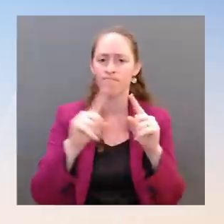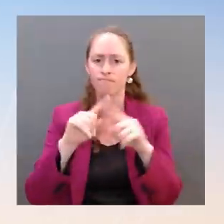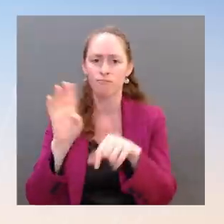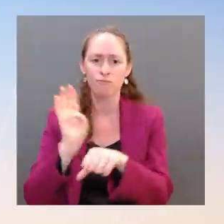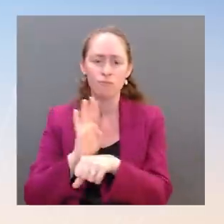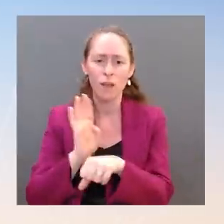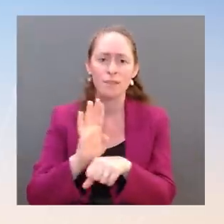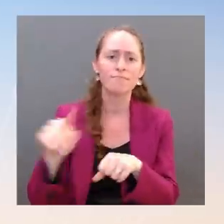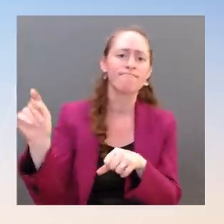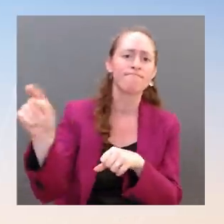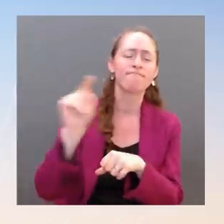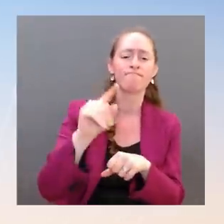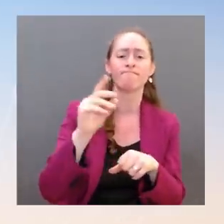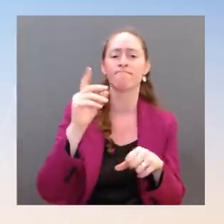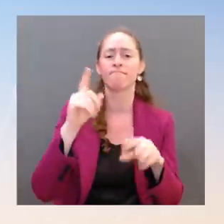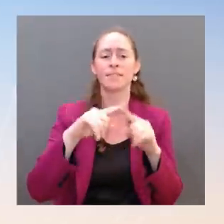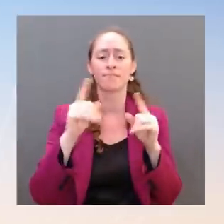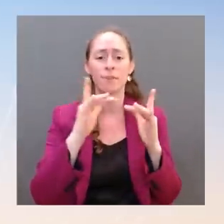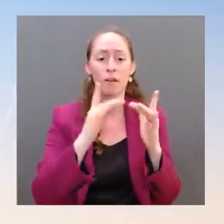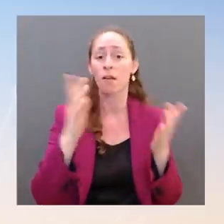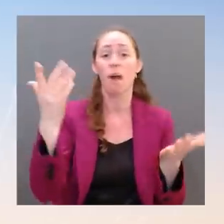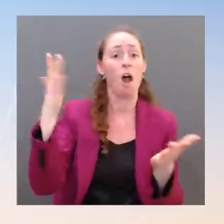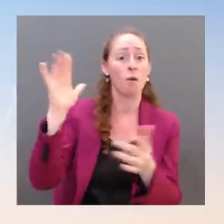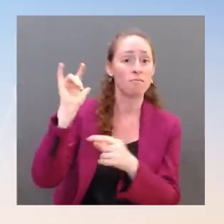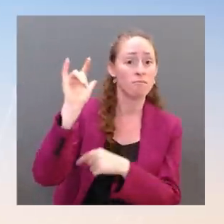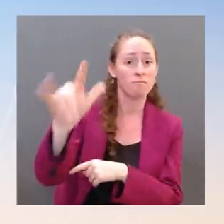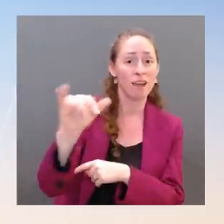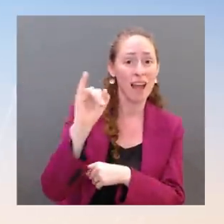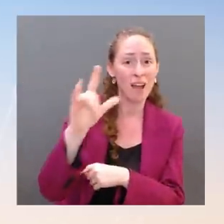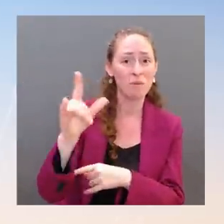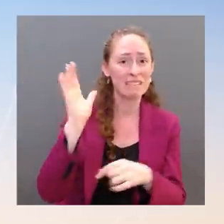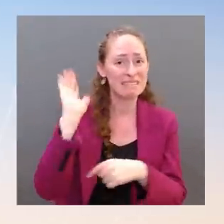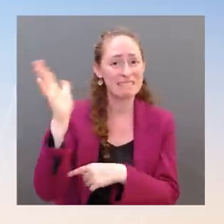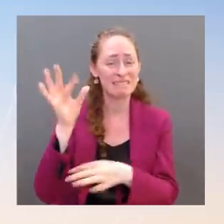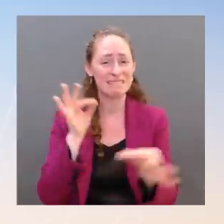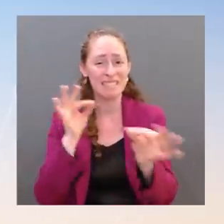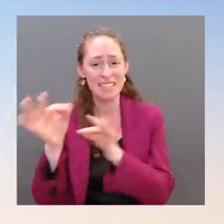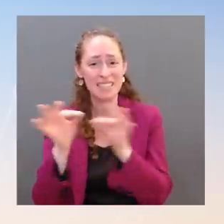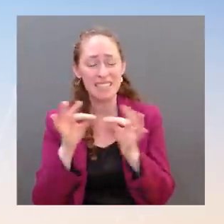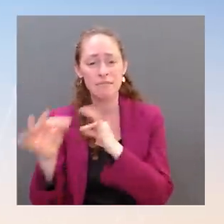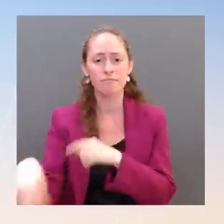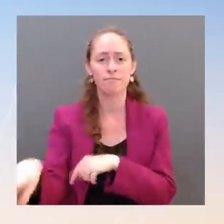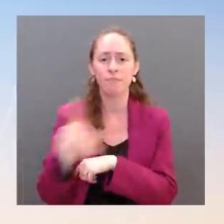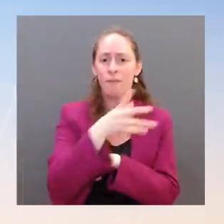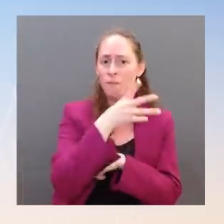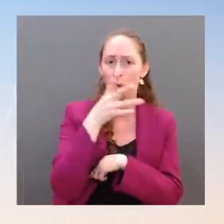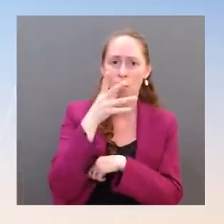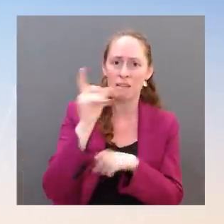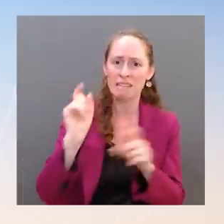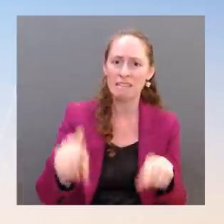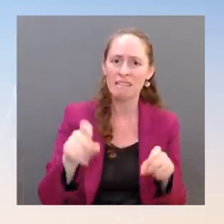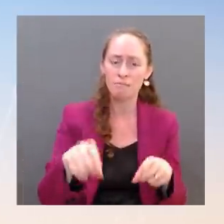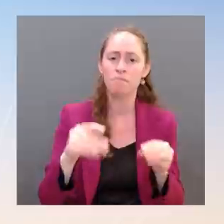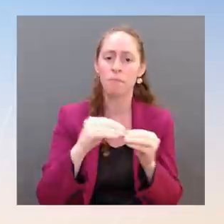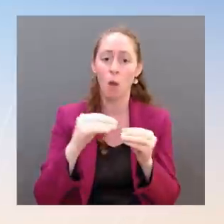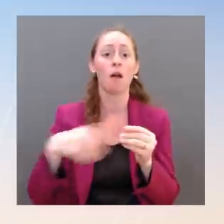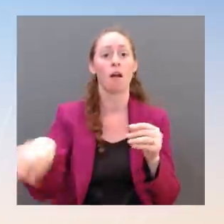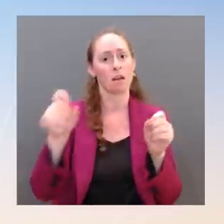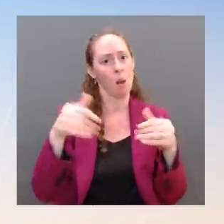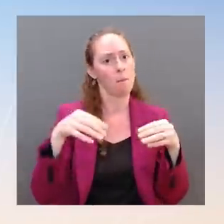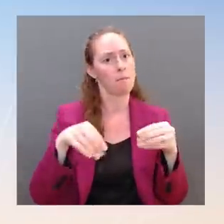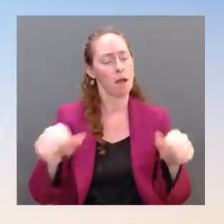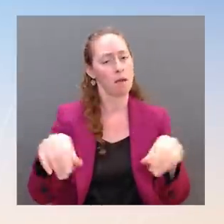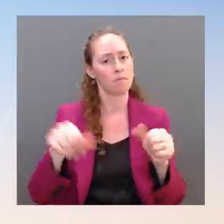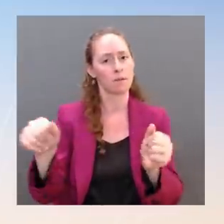actions to give farmers the tools and resources so they need to boost production, lower prices, and feed the world.